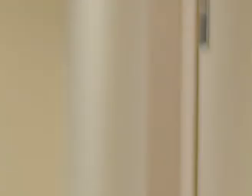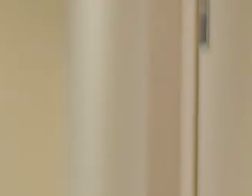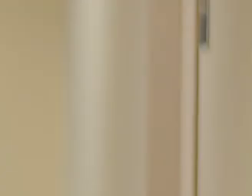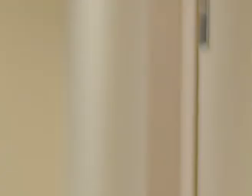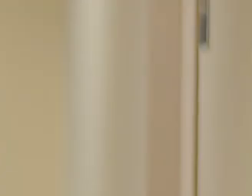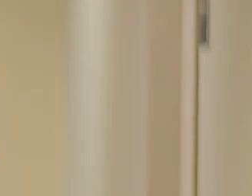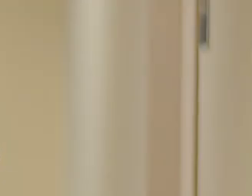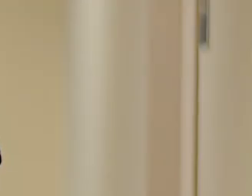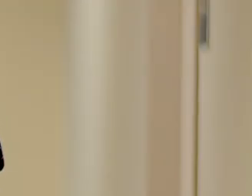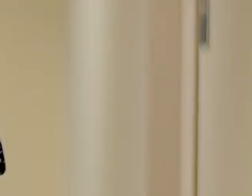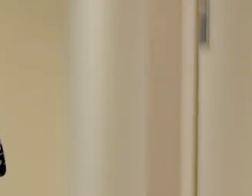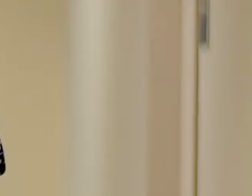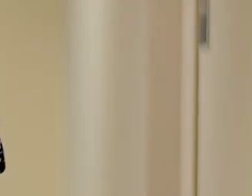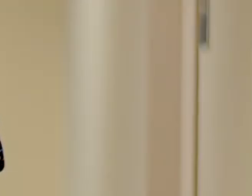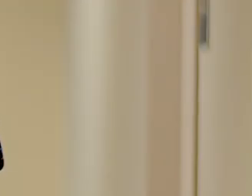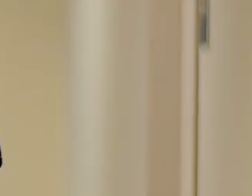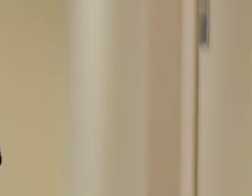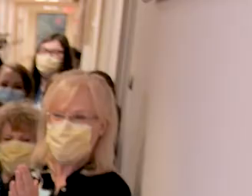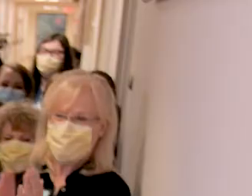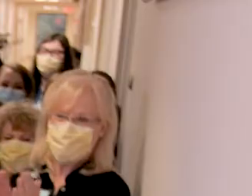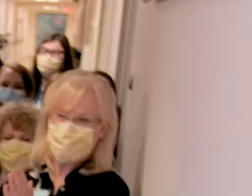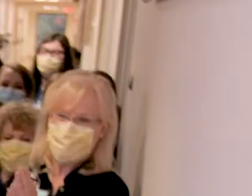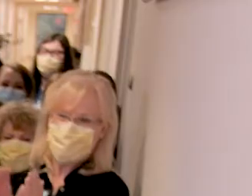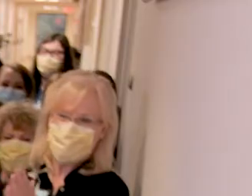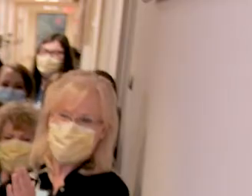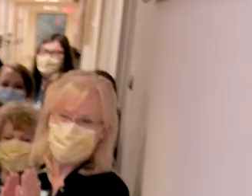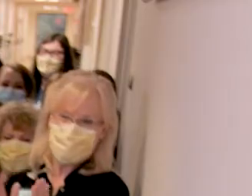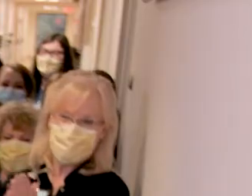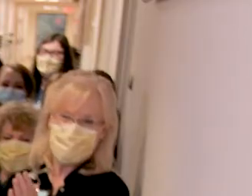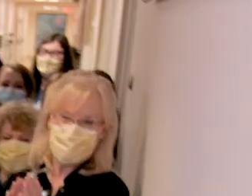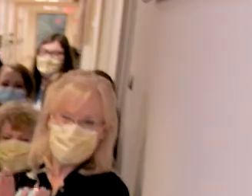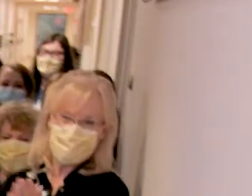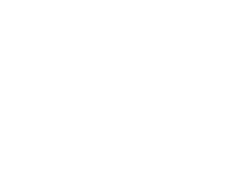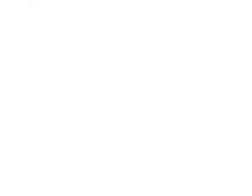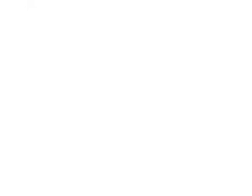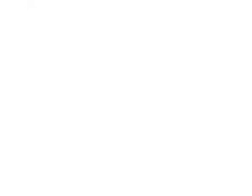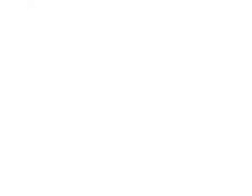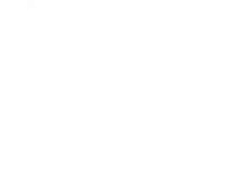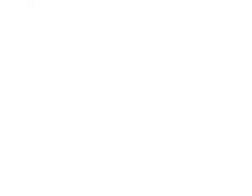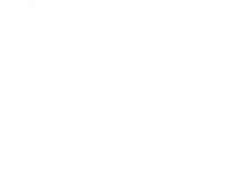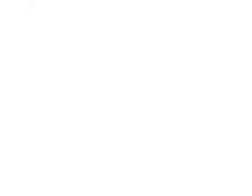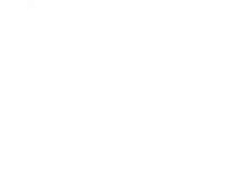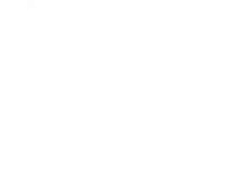Pikeville Medical Center, where cancer can be defeated.